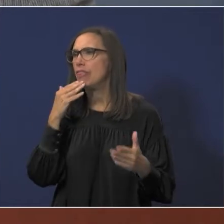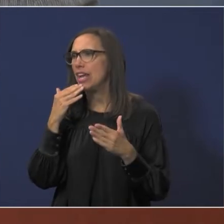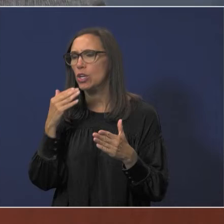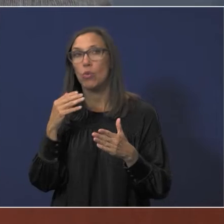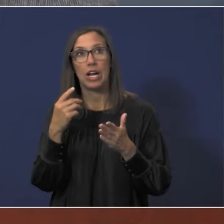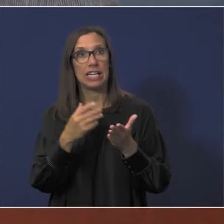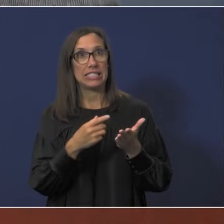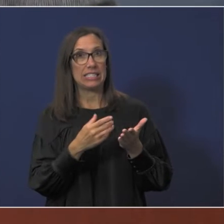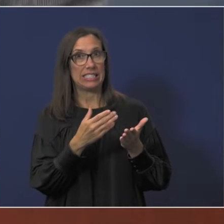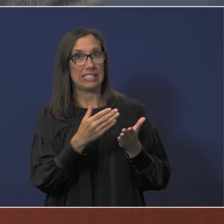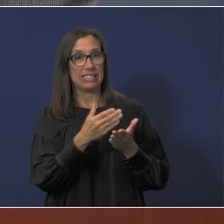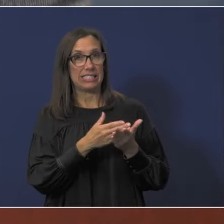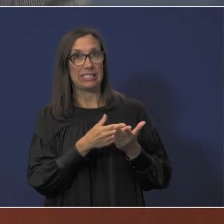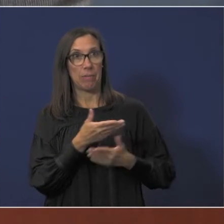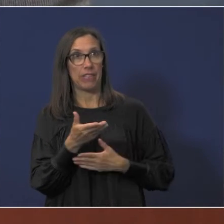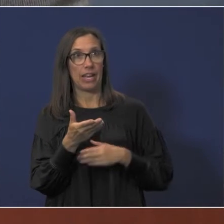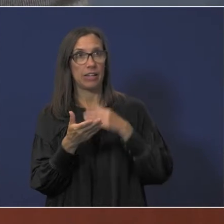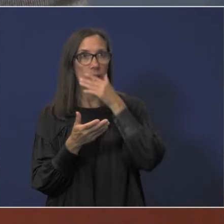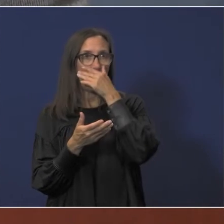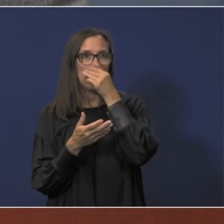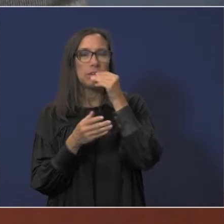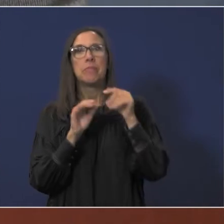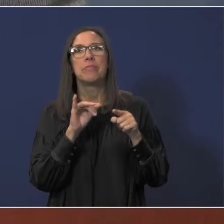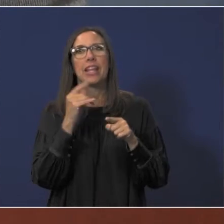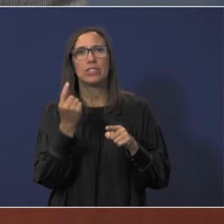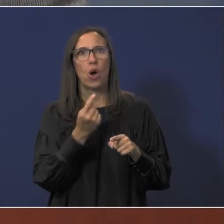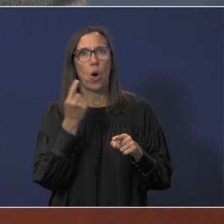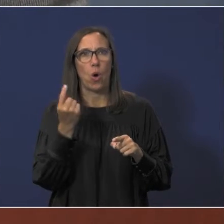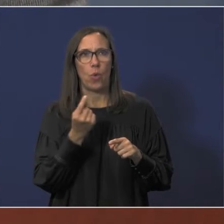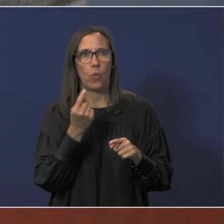something that uh is always